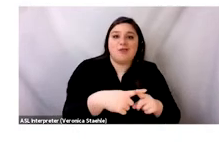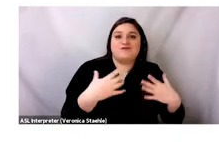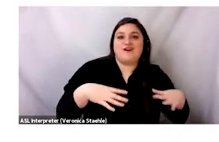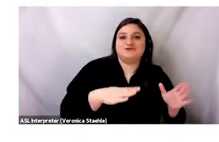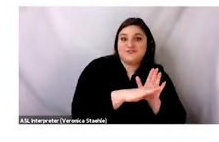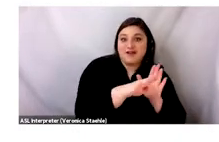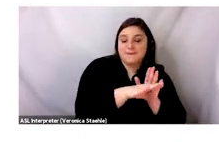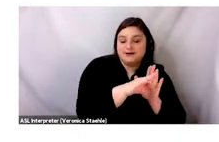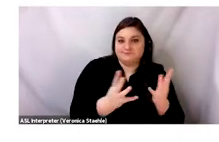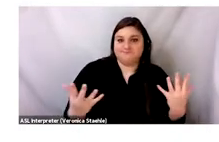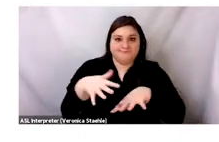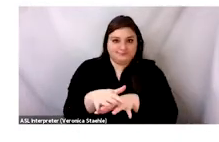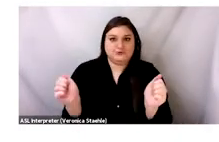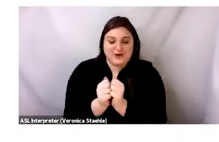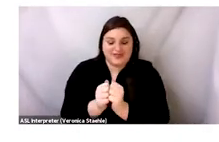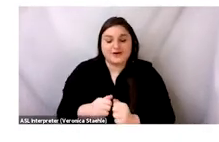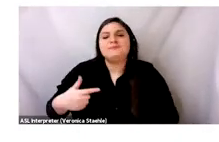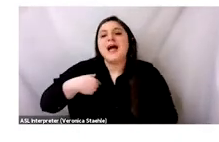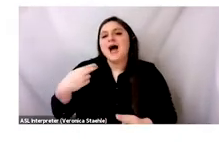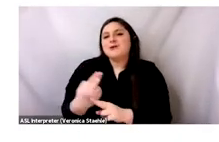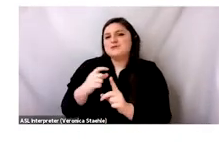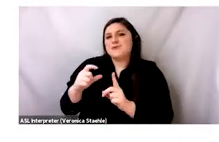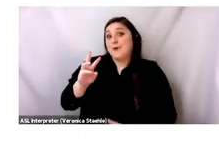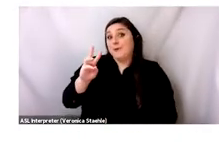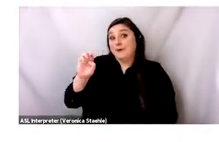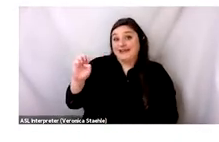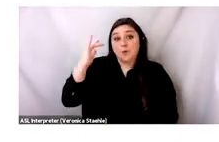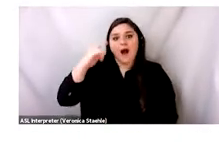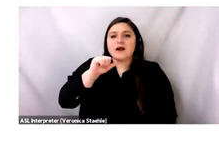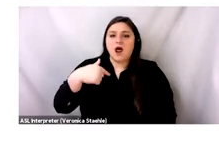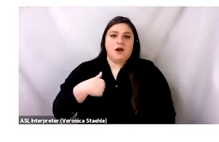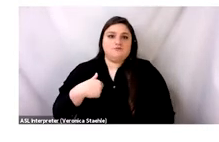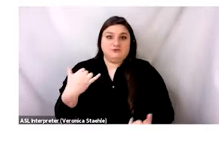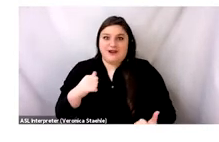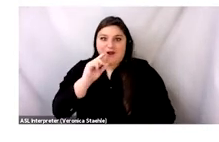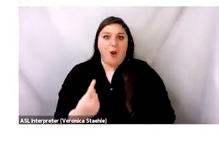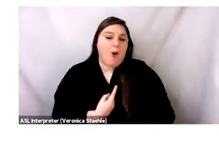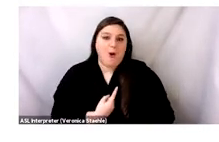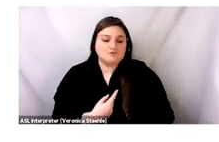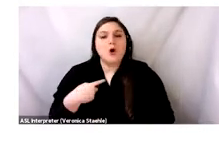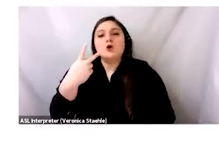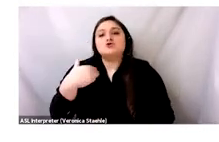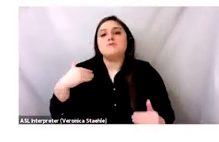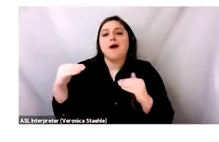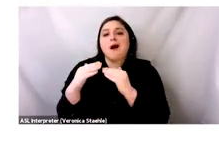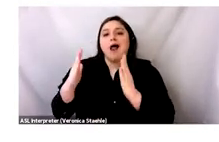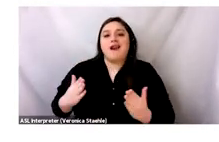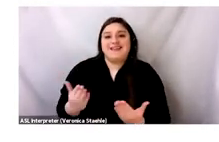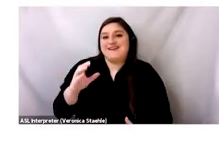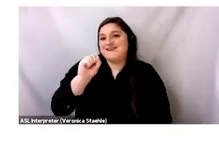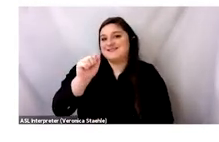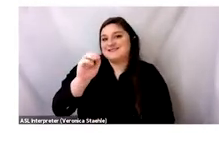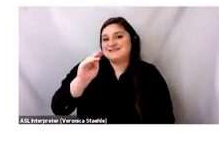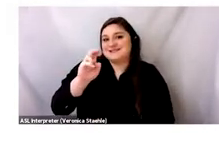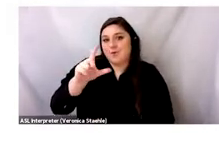and fashion development. I keep saying we because I'm joined today by two of my colleagues, Samuel